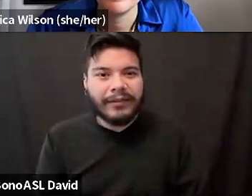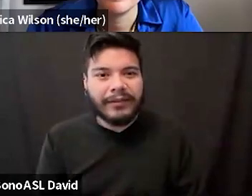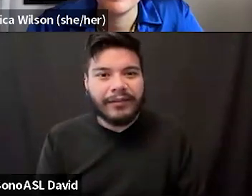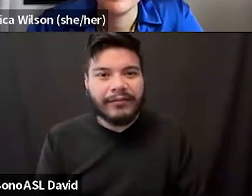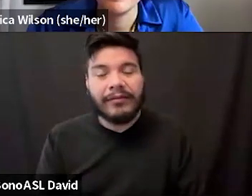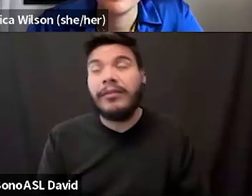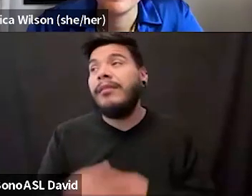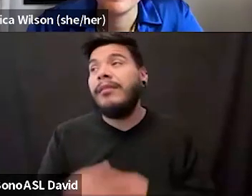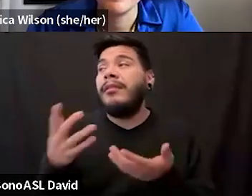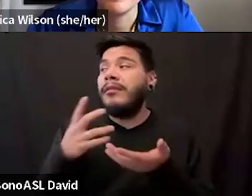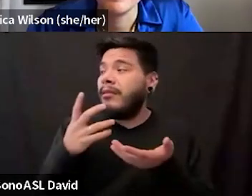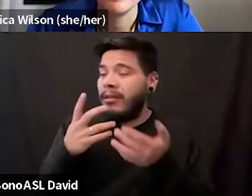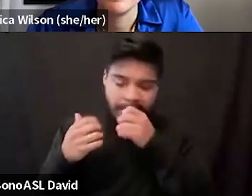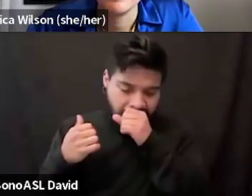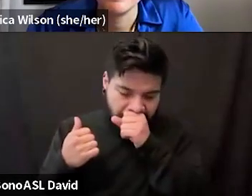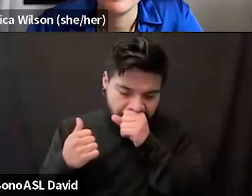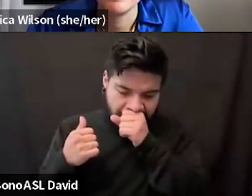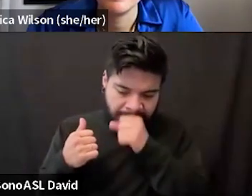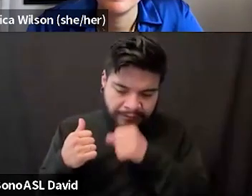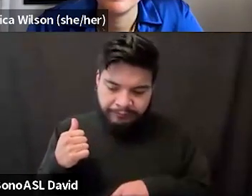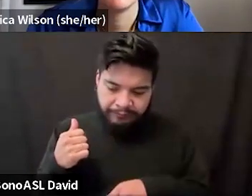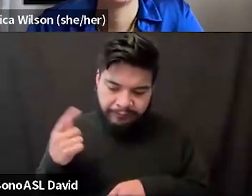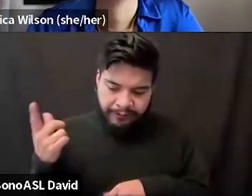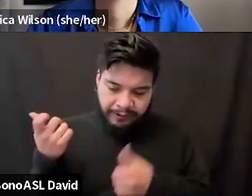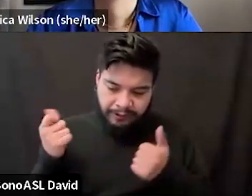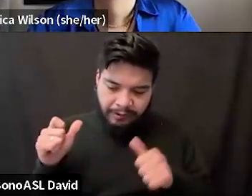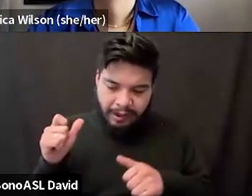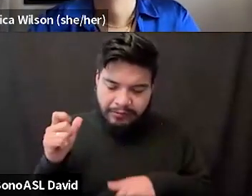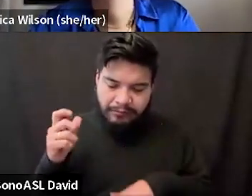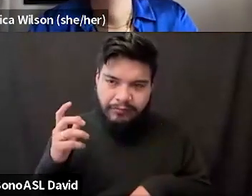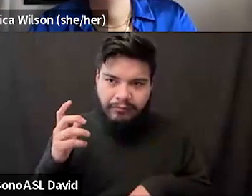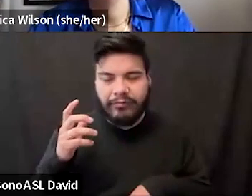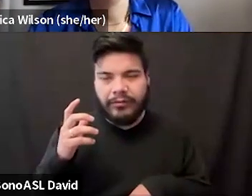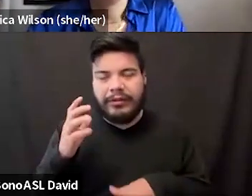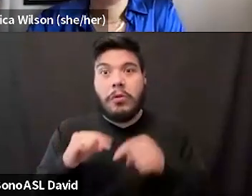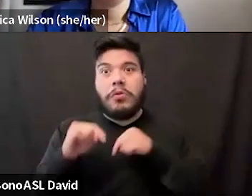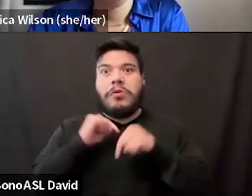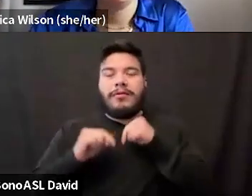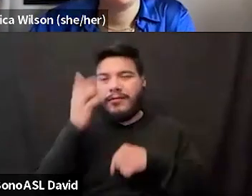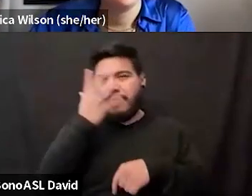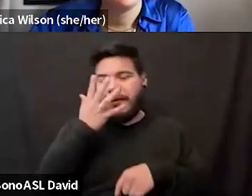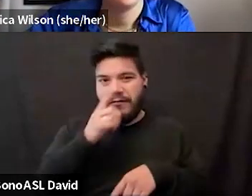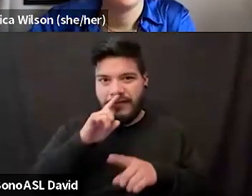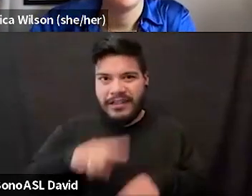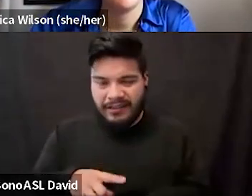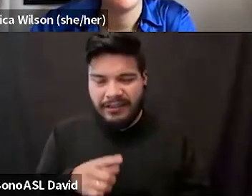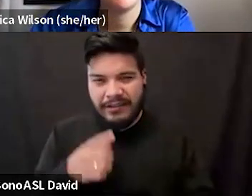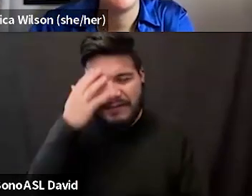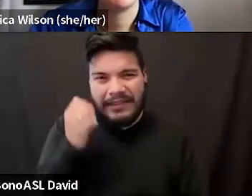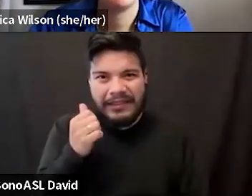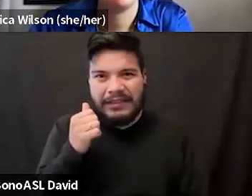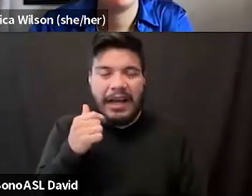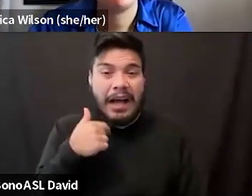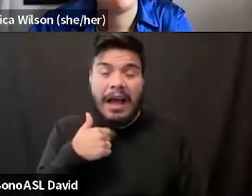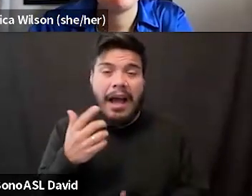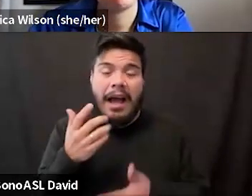I mean, they tried to clean it up once they saw my face, you know, and, and cause I give a lot of